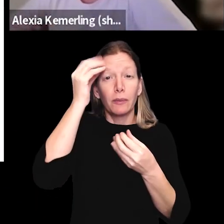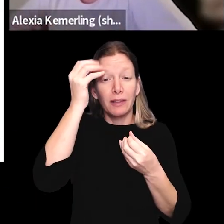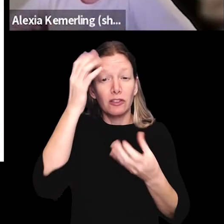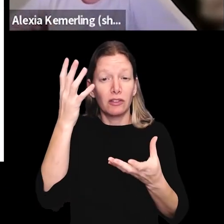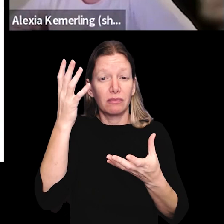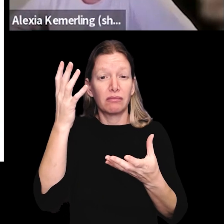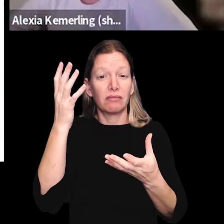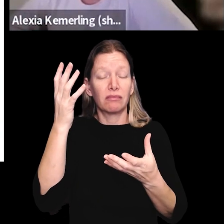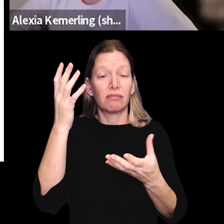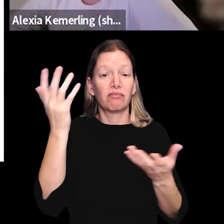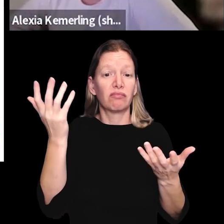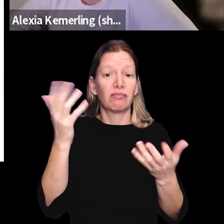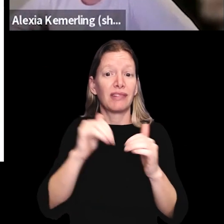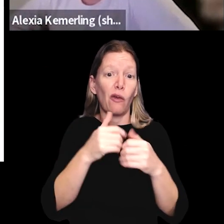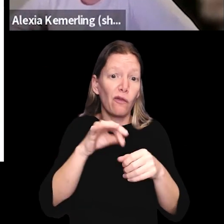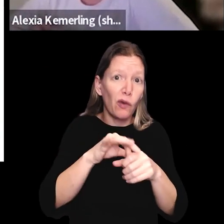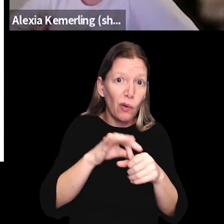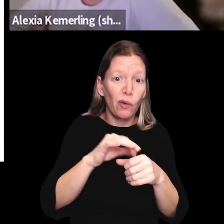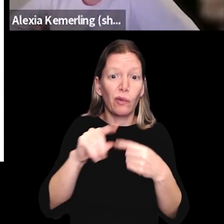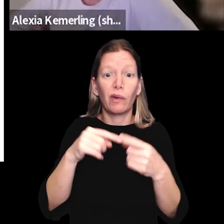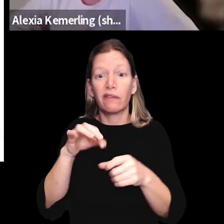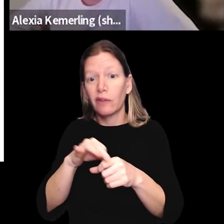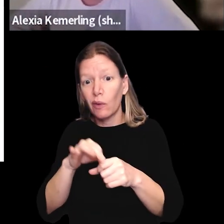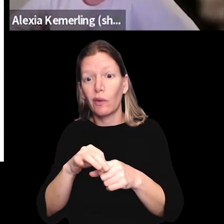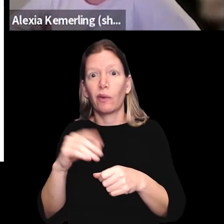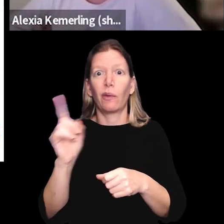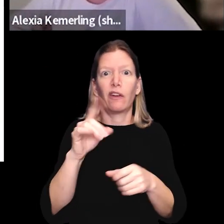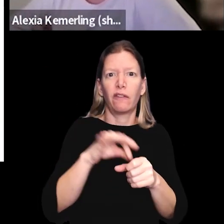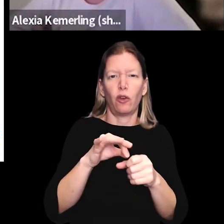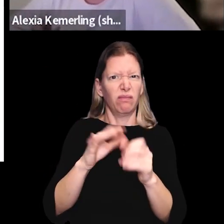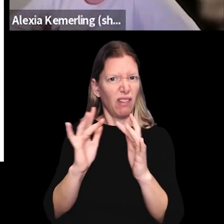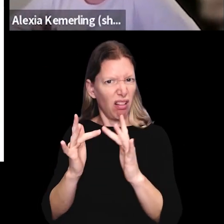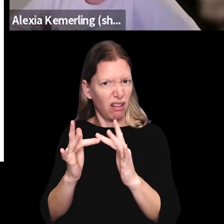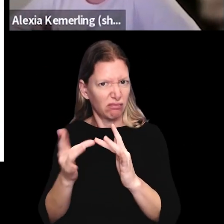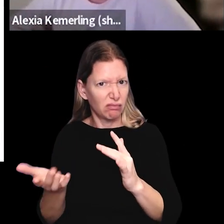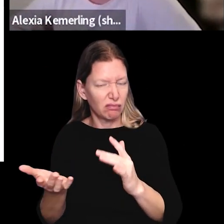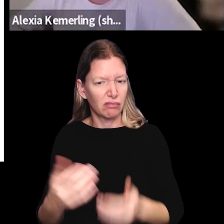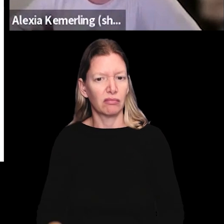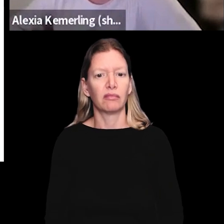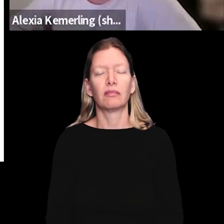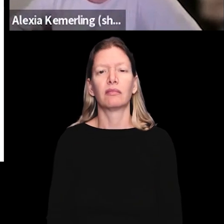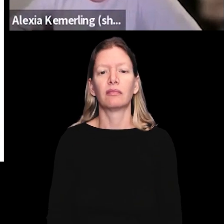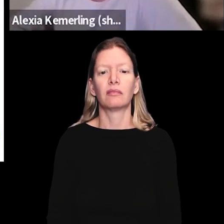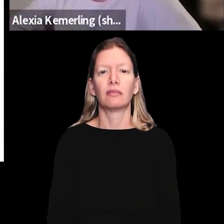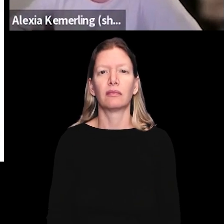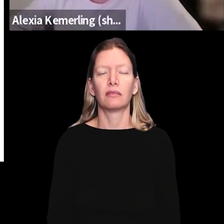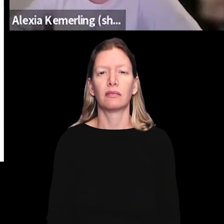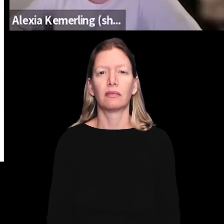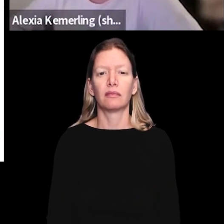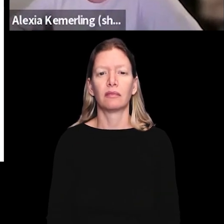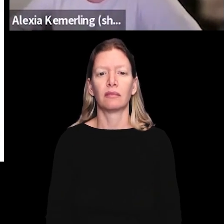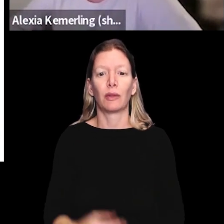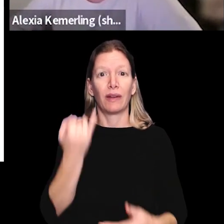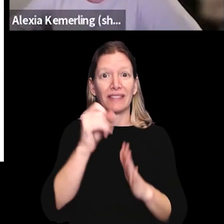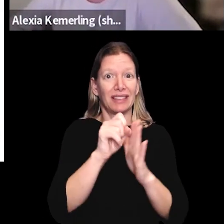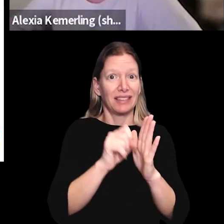know, a lot of people get their information on how to vote and when to vote, where to vote online.